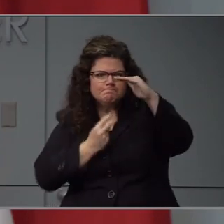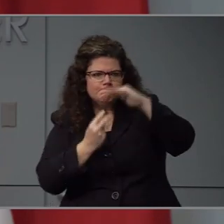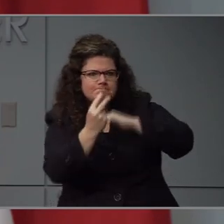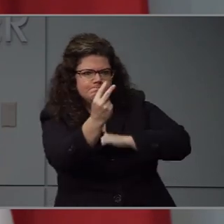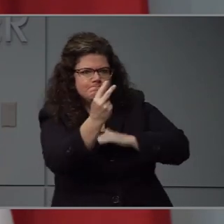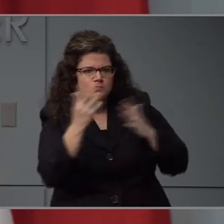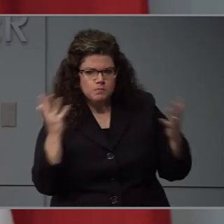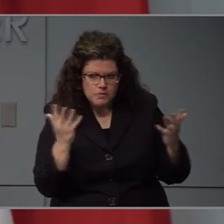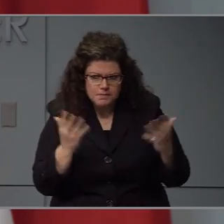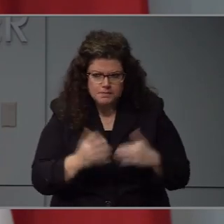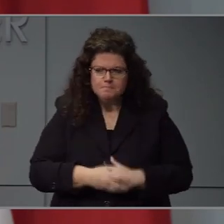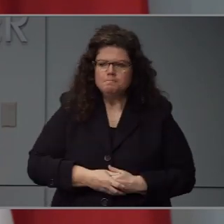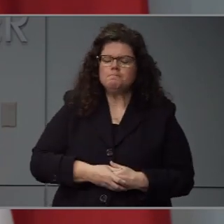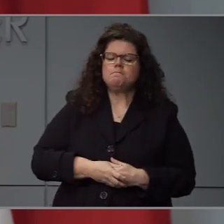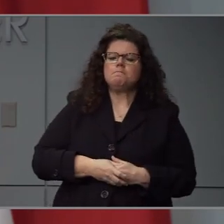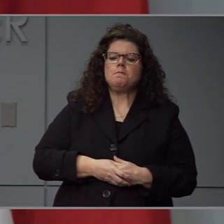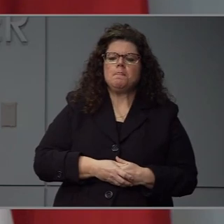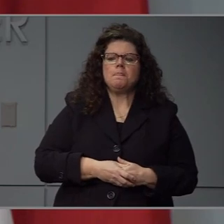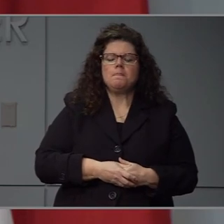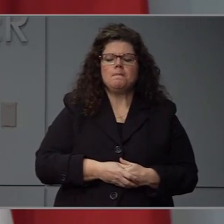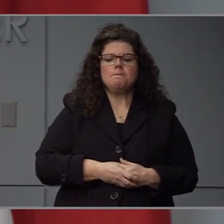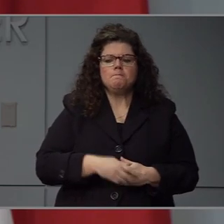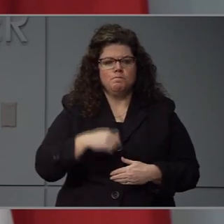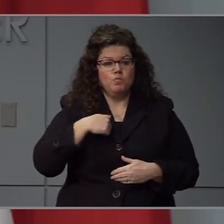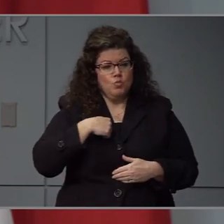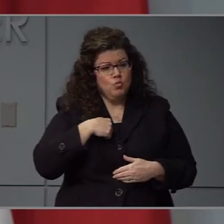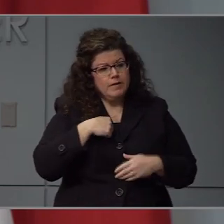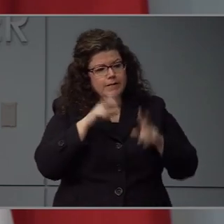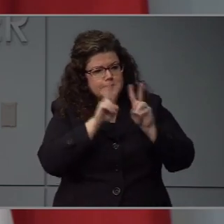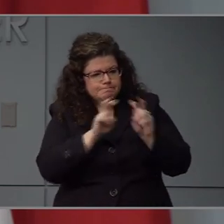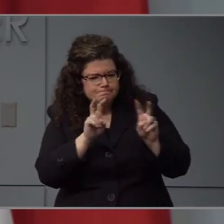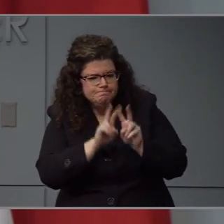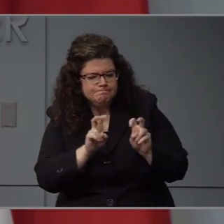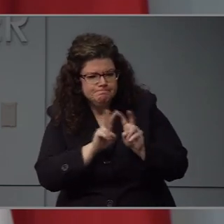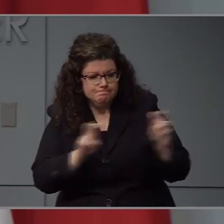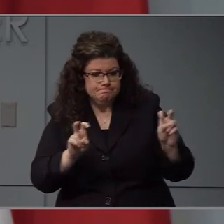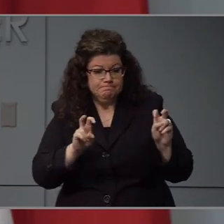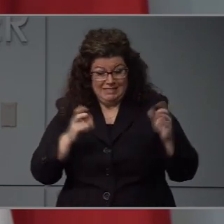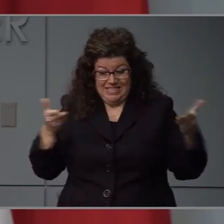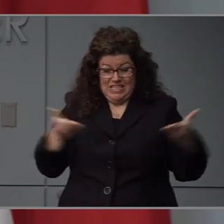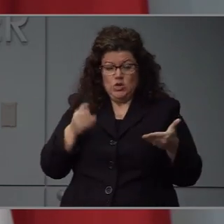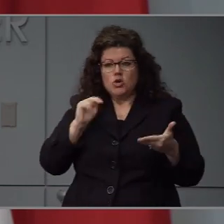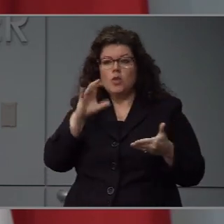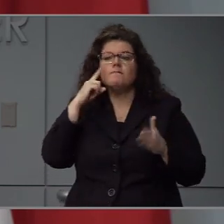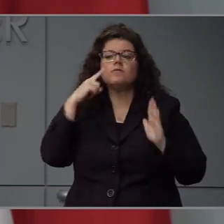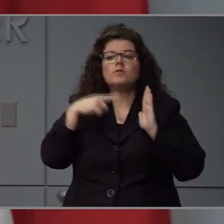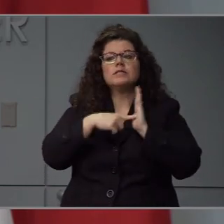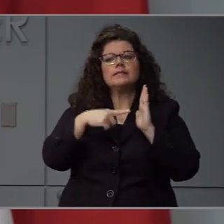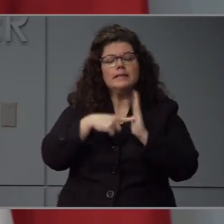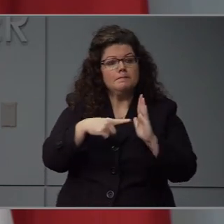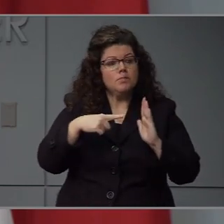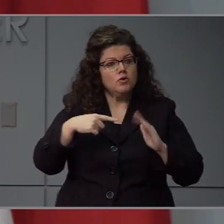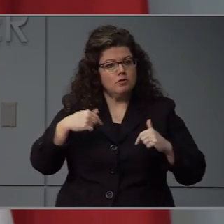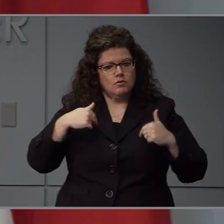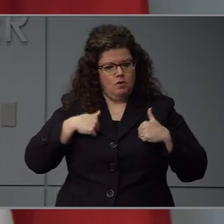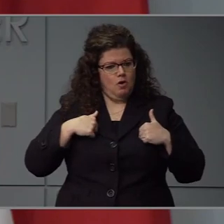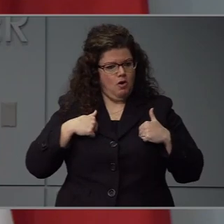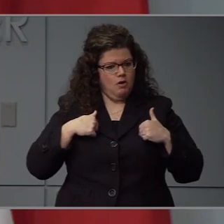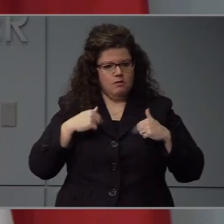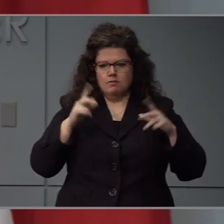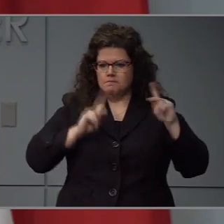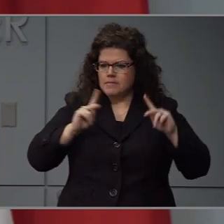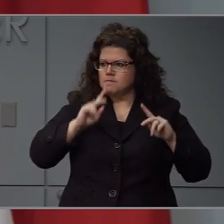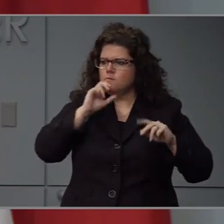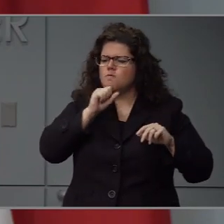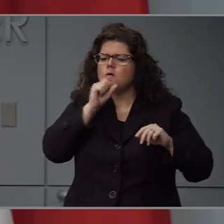to North Carolina. They're looking at certain things specific to North Carolina like the health of our population, the